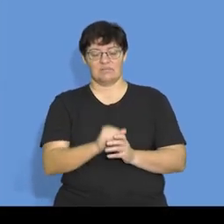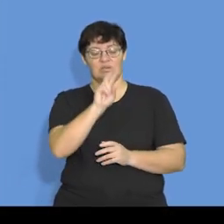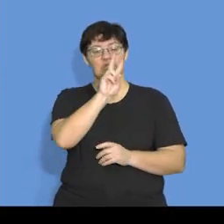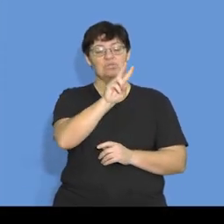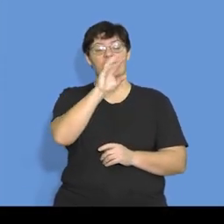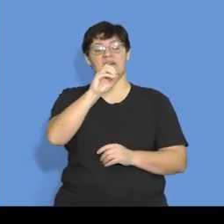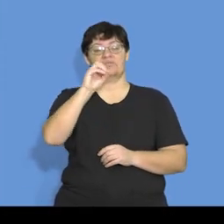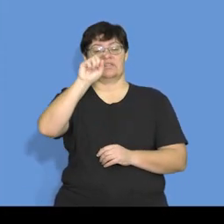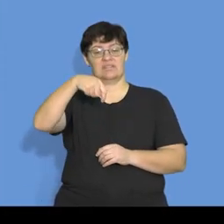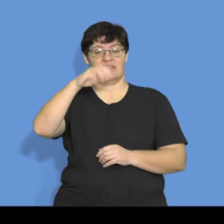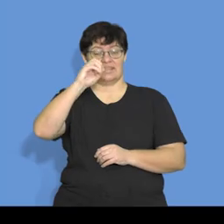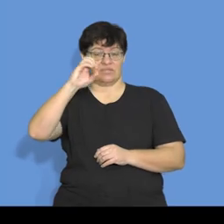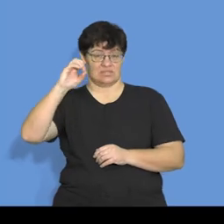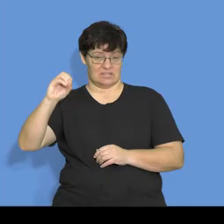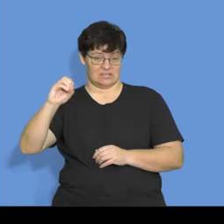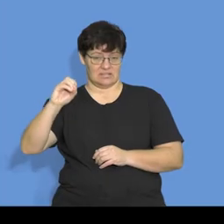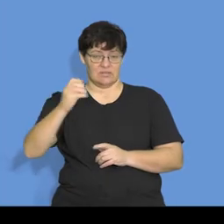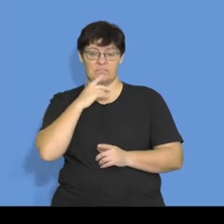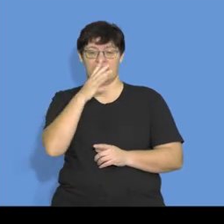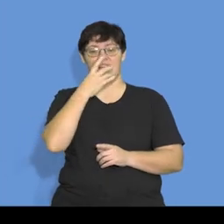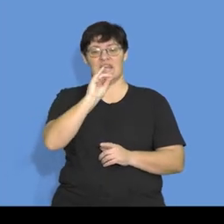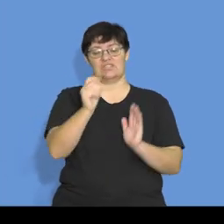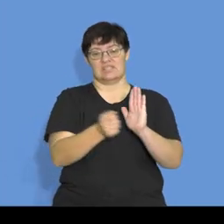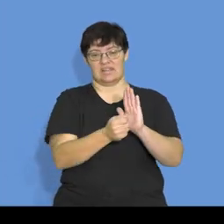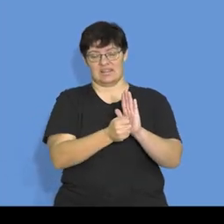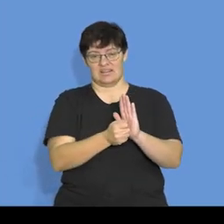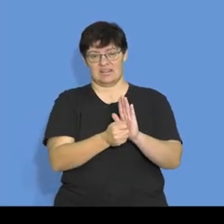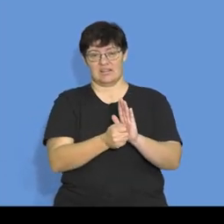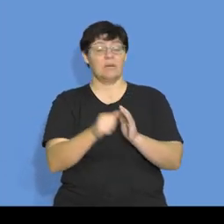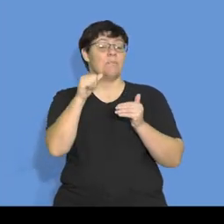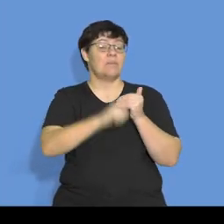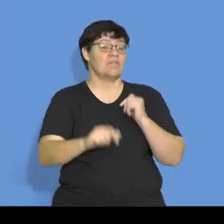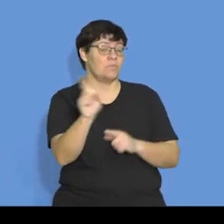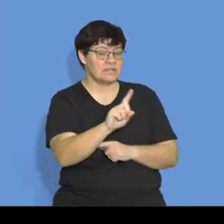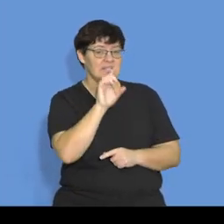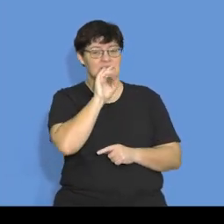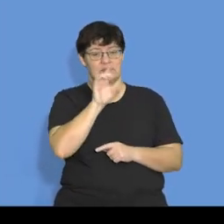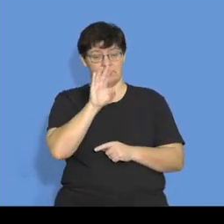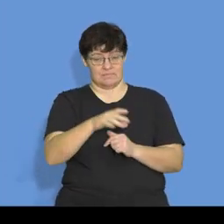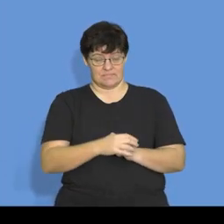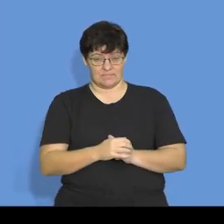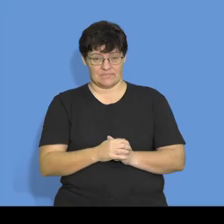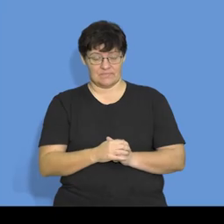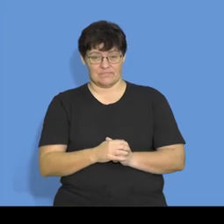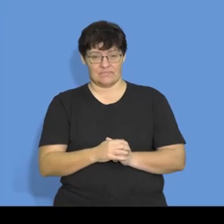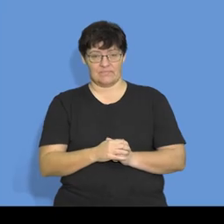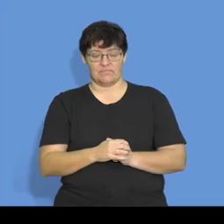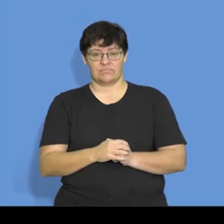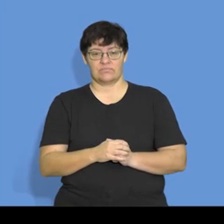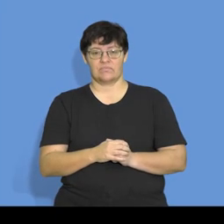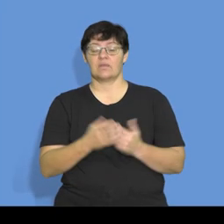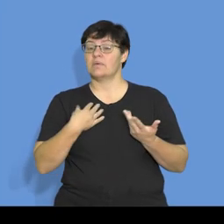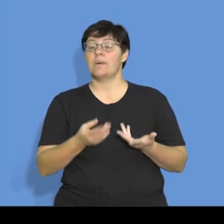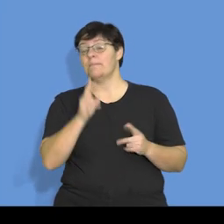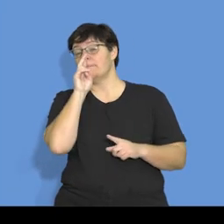,000 is my cash sales for the month of September. So, here now, if I now